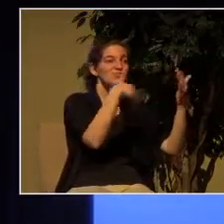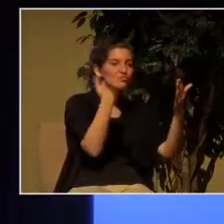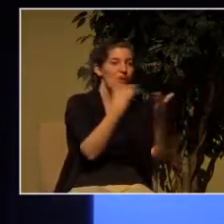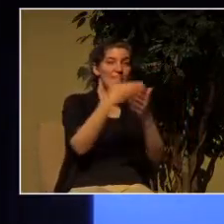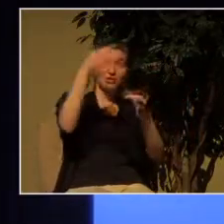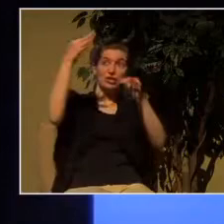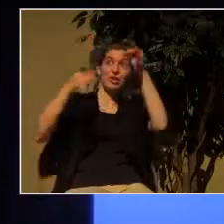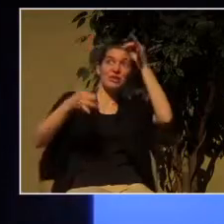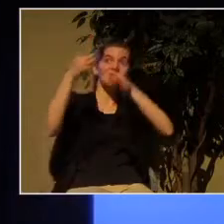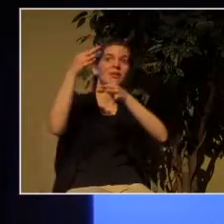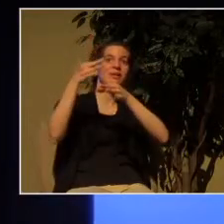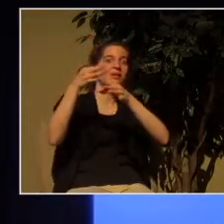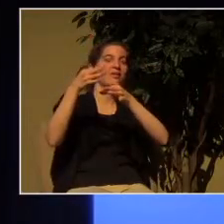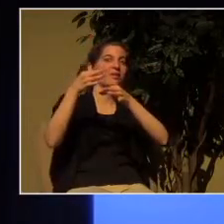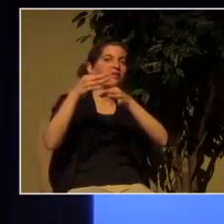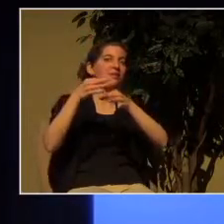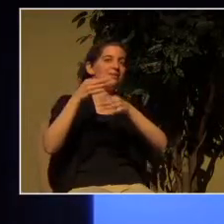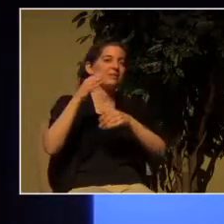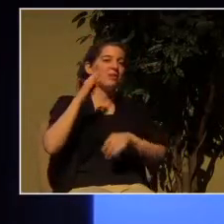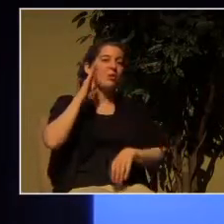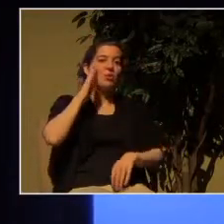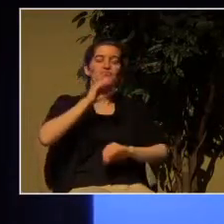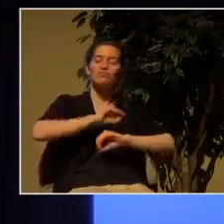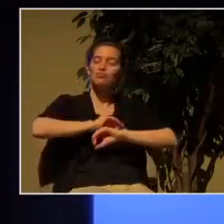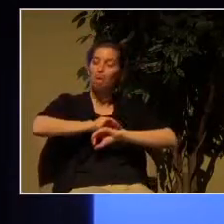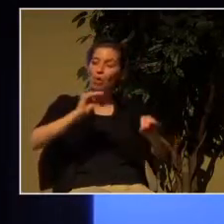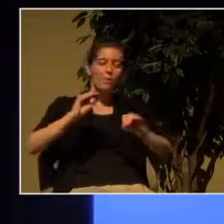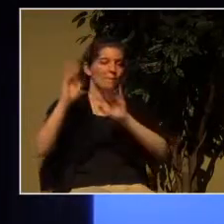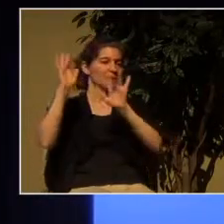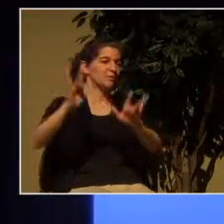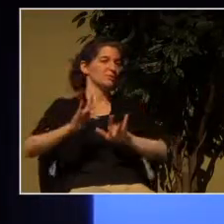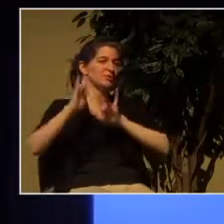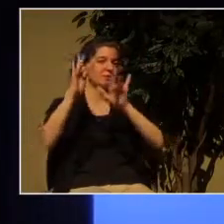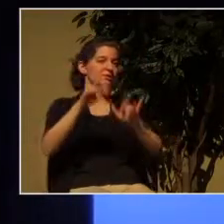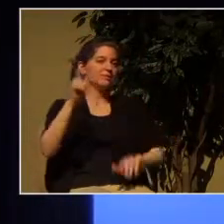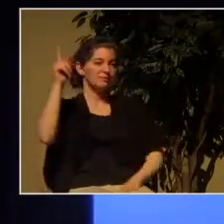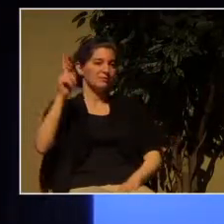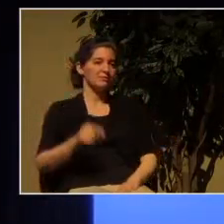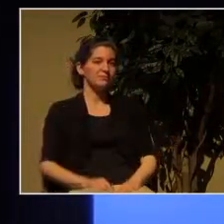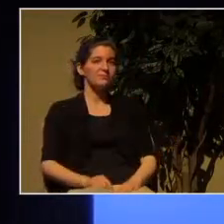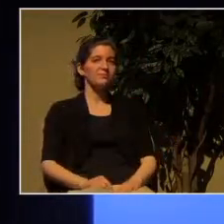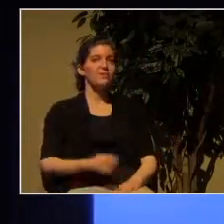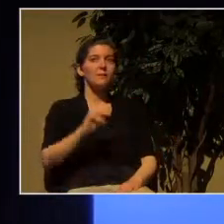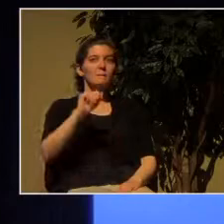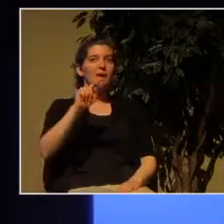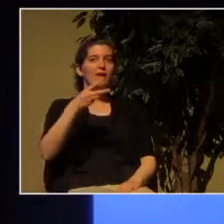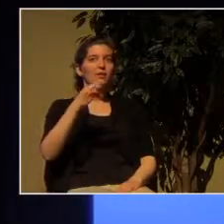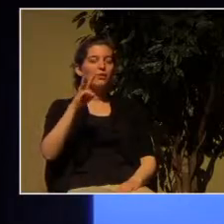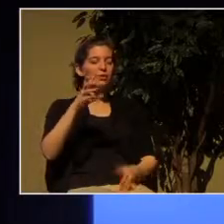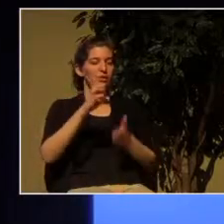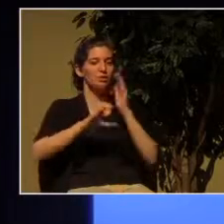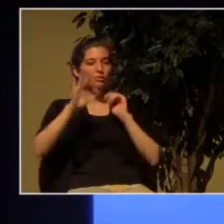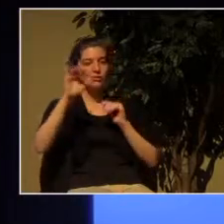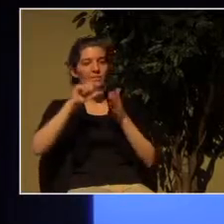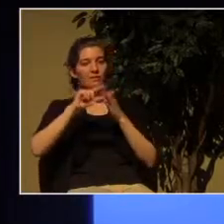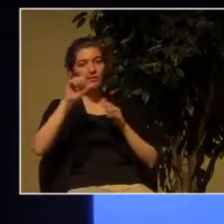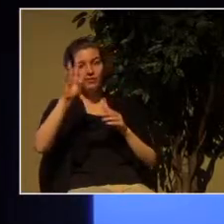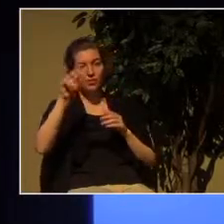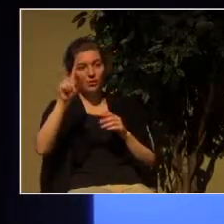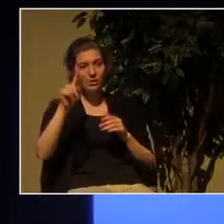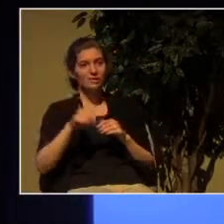an absolute lack of mercy Matthew 25 verse 41 he will say to those on his left